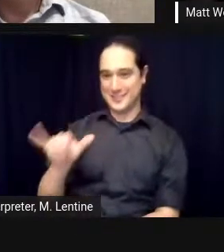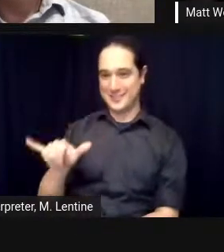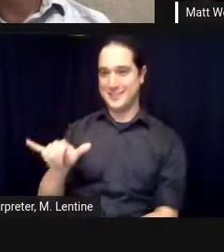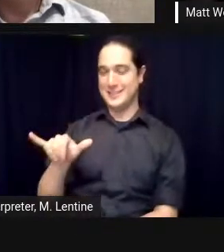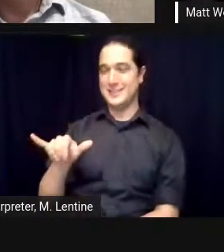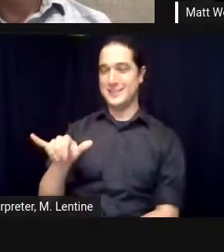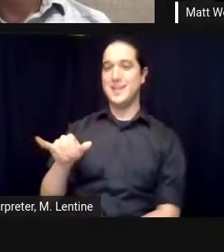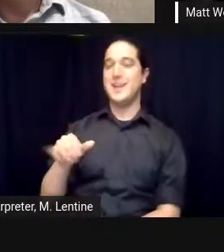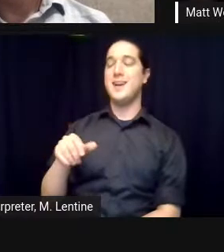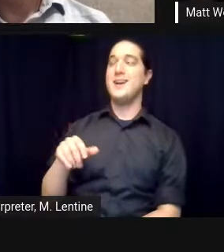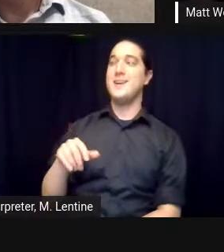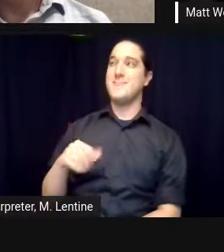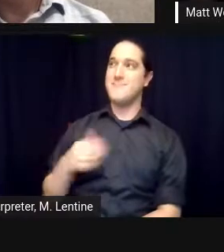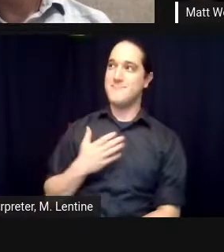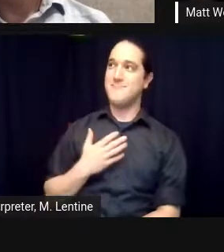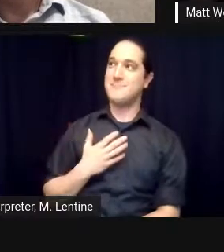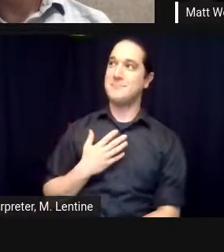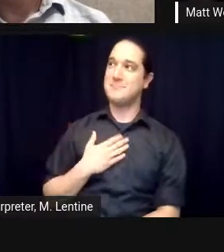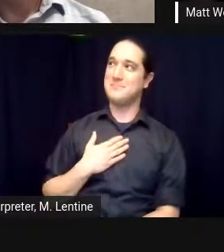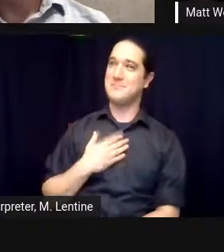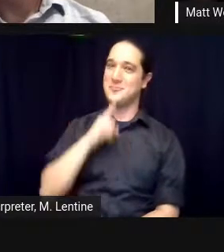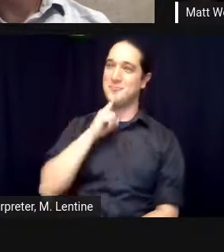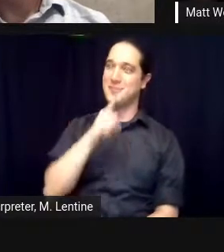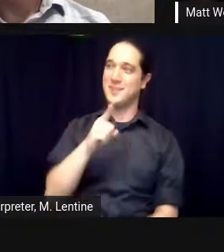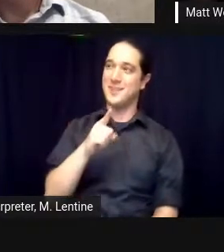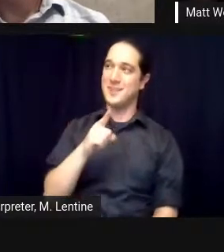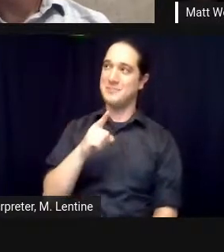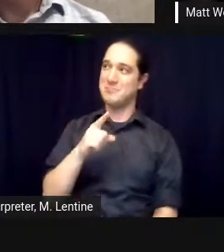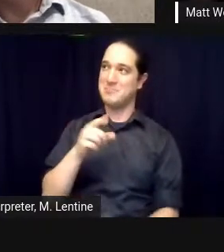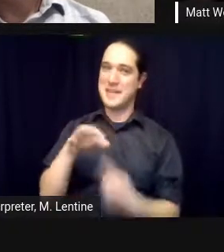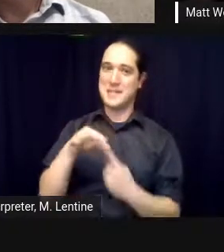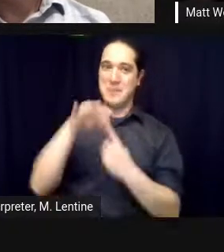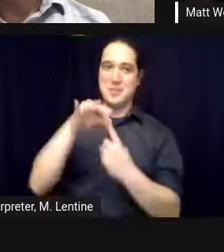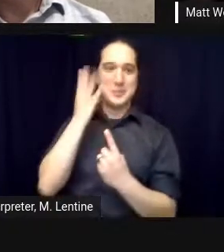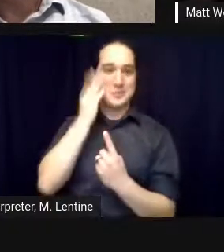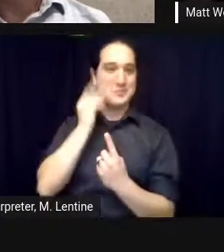able to stand up and answer some questions from the audience was was also incredible